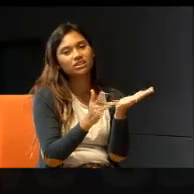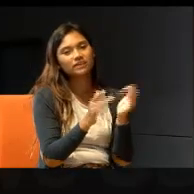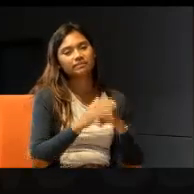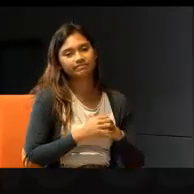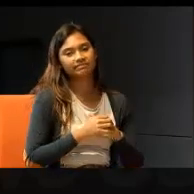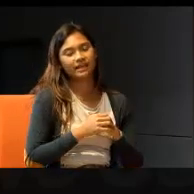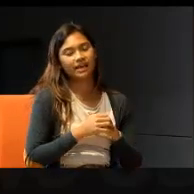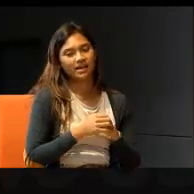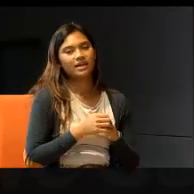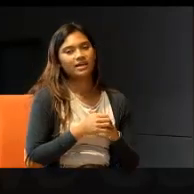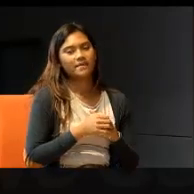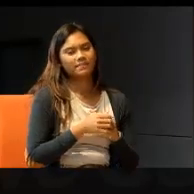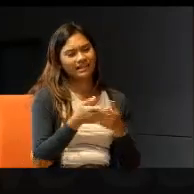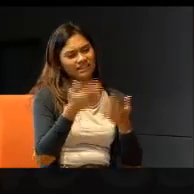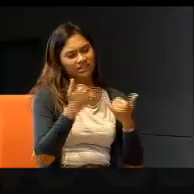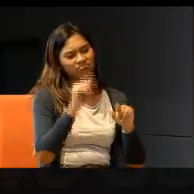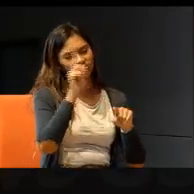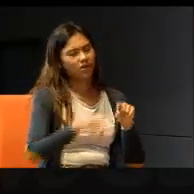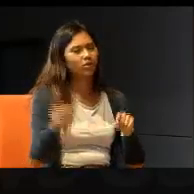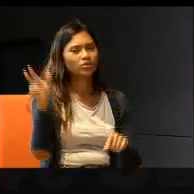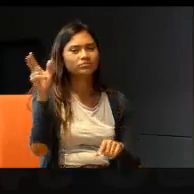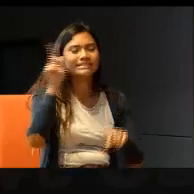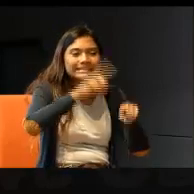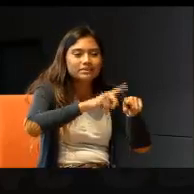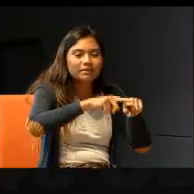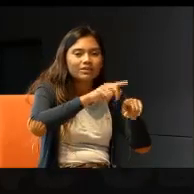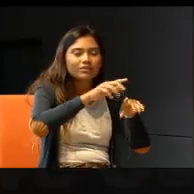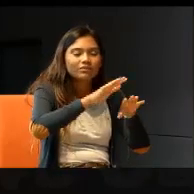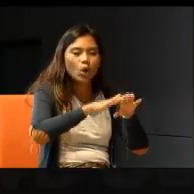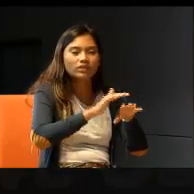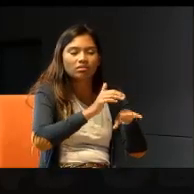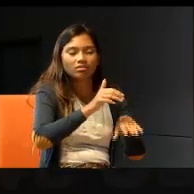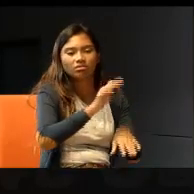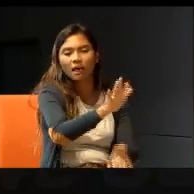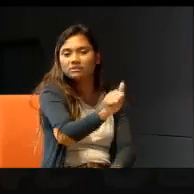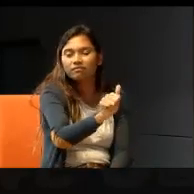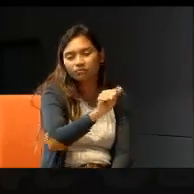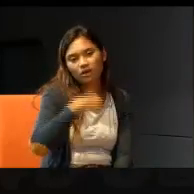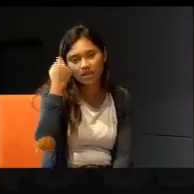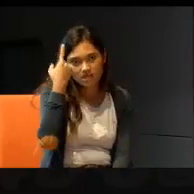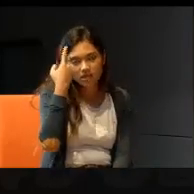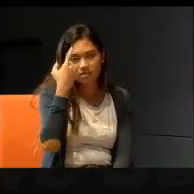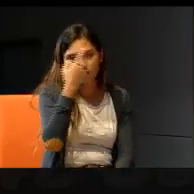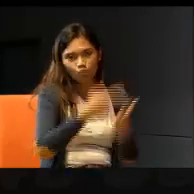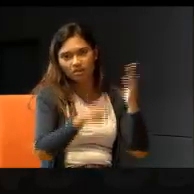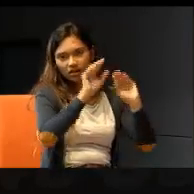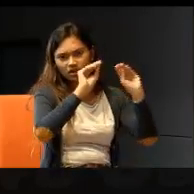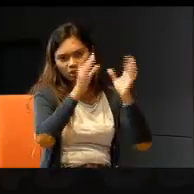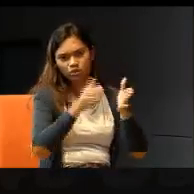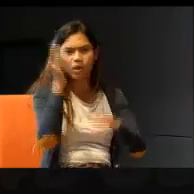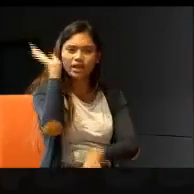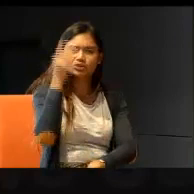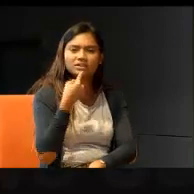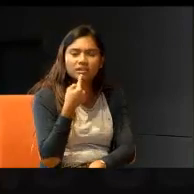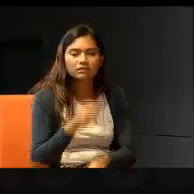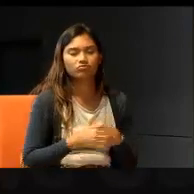technological devices, they still cannot, depend on themselves, to understand, what the teacher, or lecturer is saying.